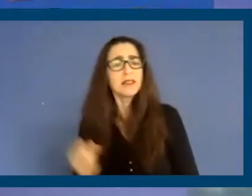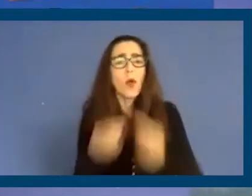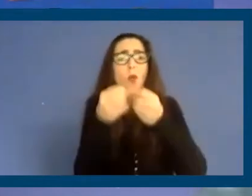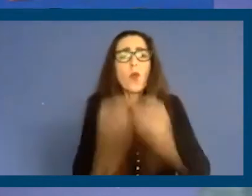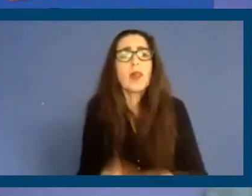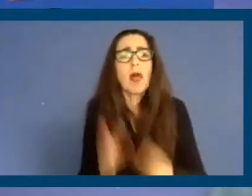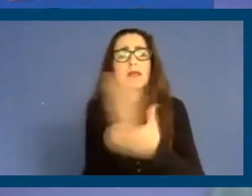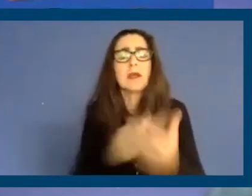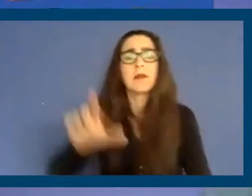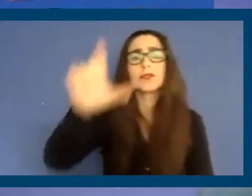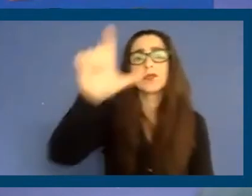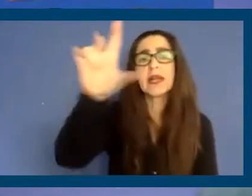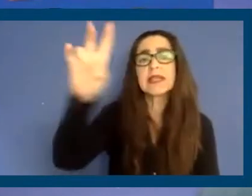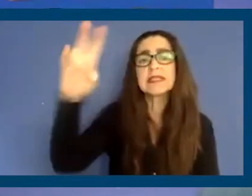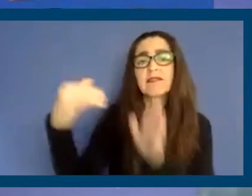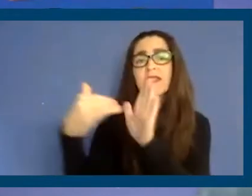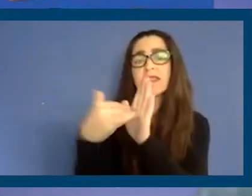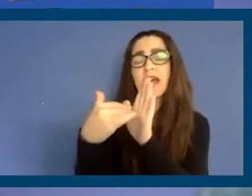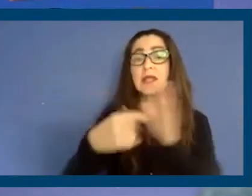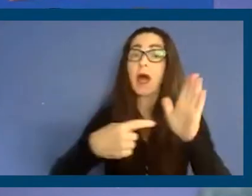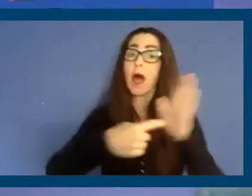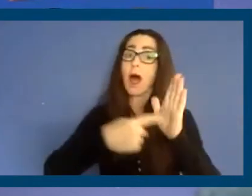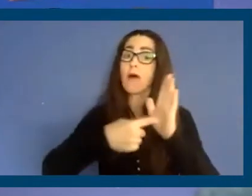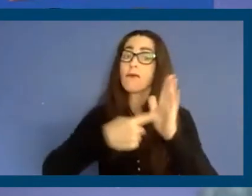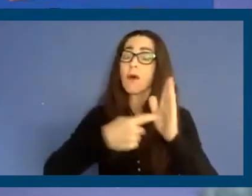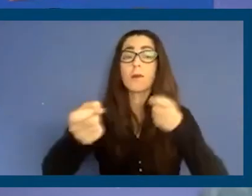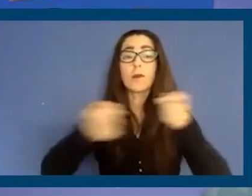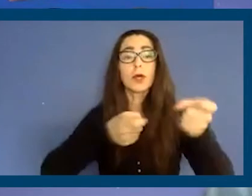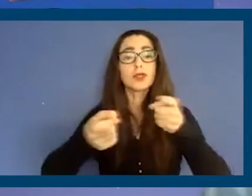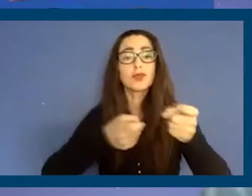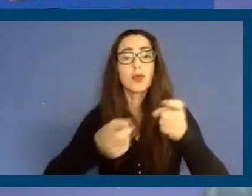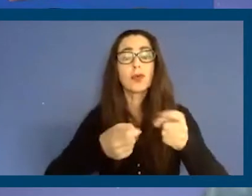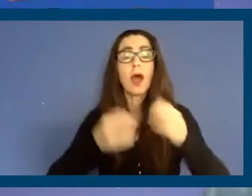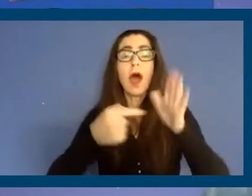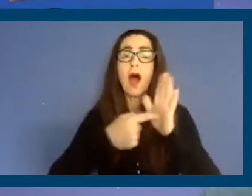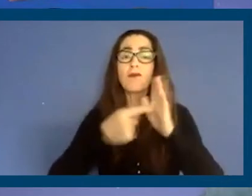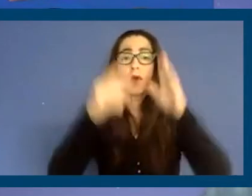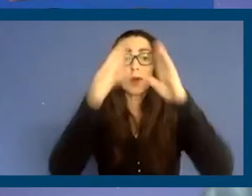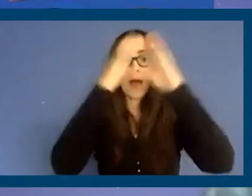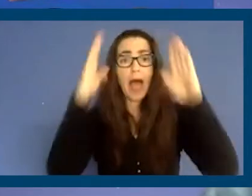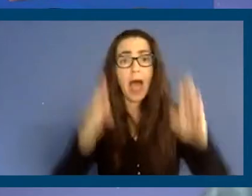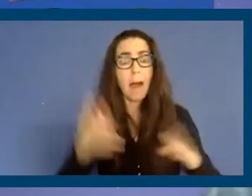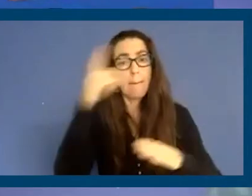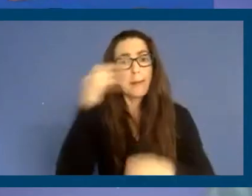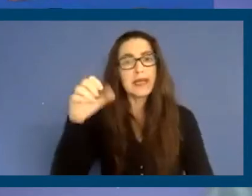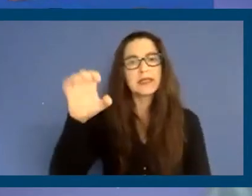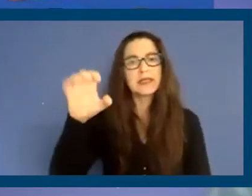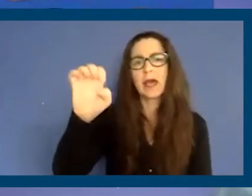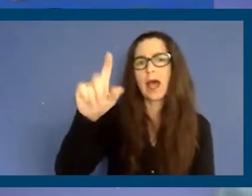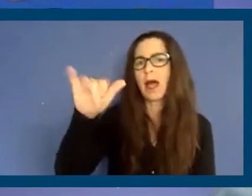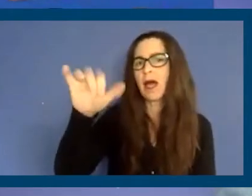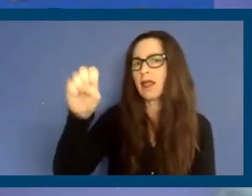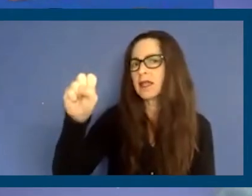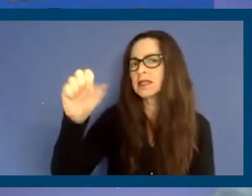27,000 affordable rent-controlled affordable housing units due to the Ellis Act, which is another